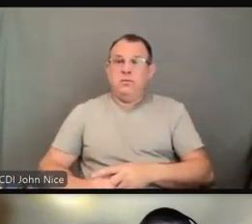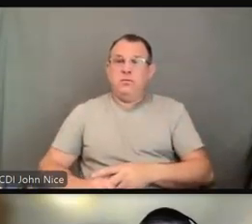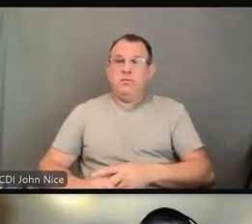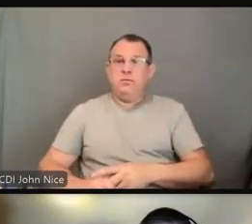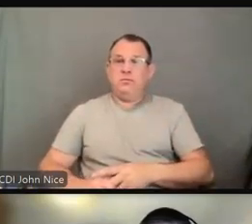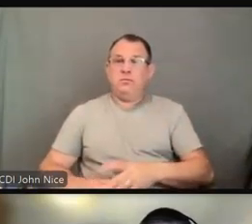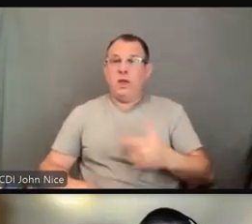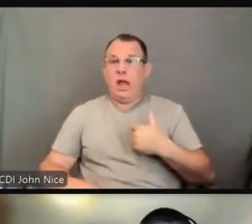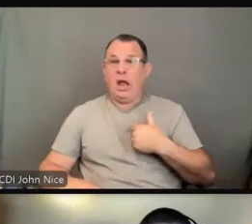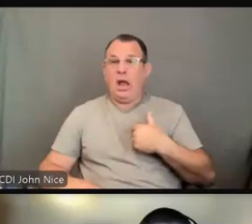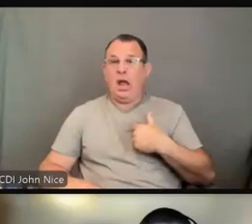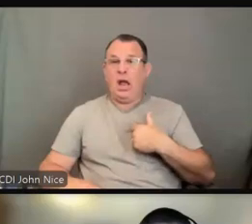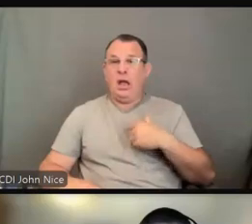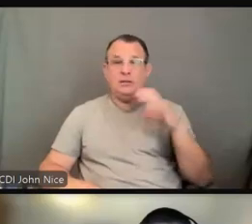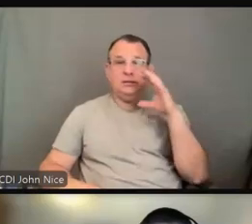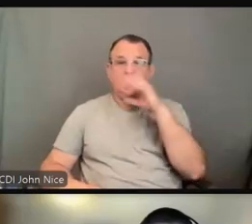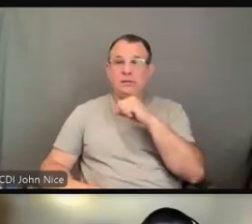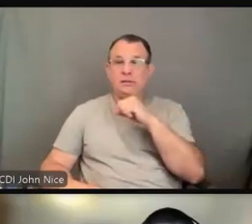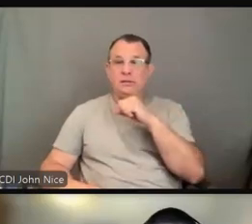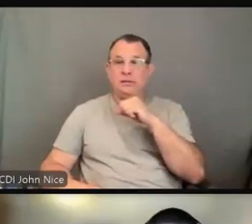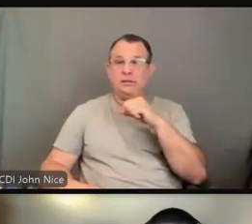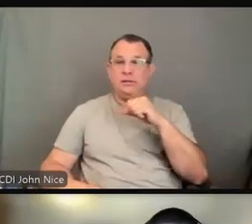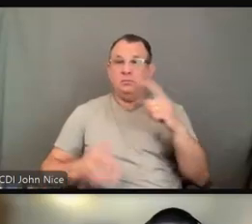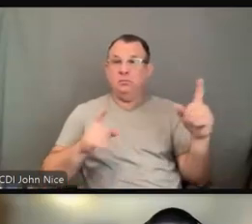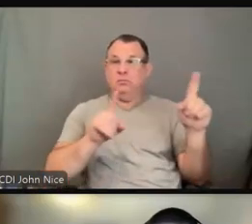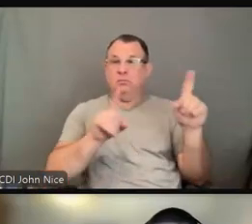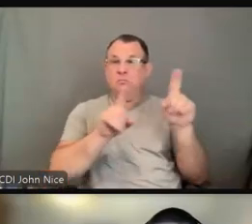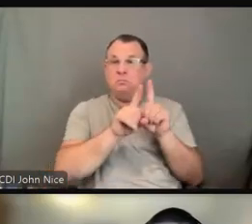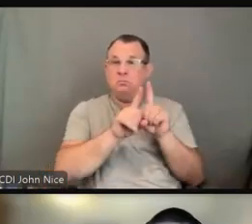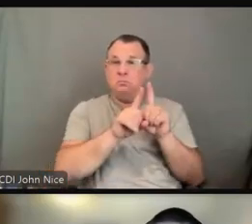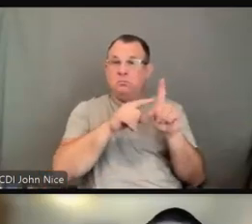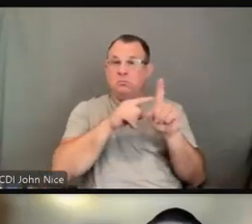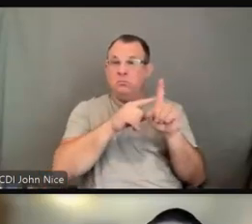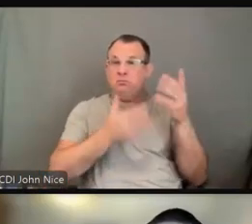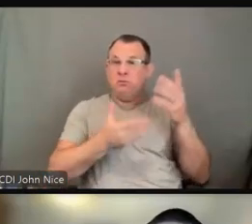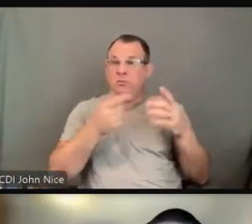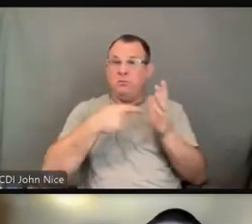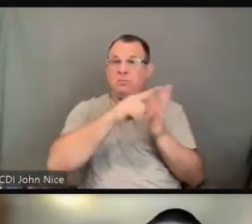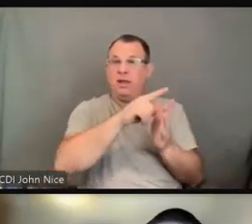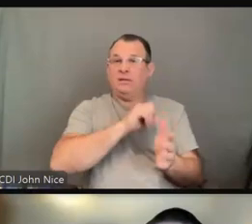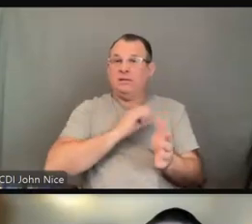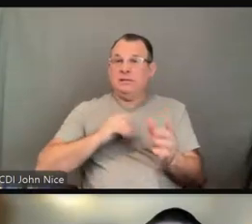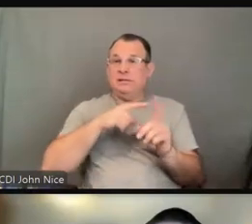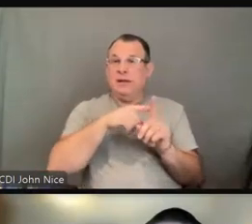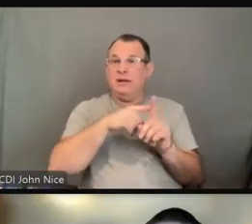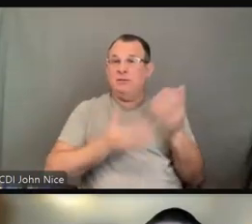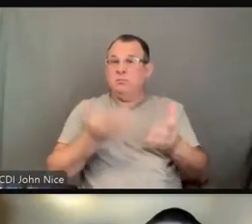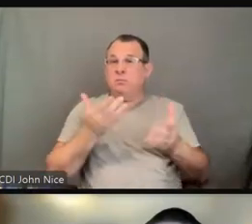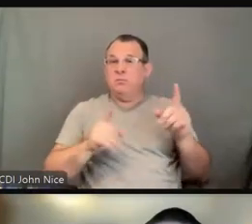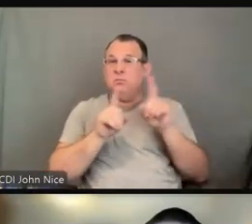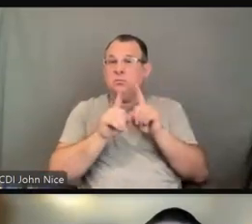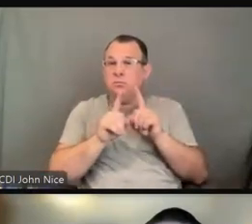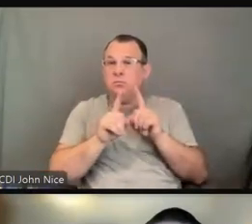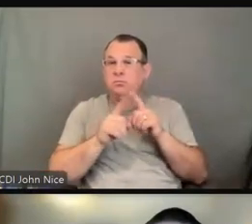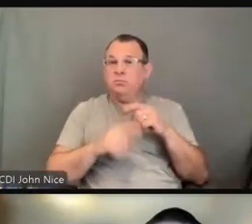the companion of the patient is a paid staff member, and there would be certain considerations